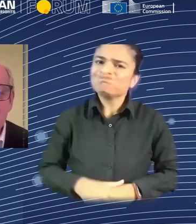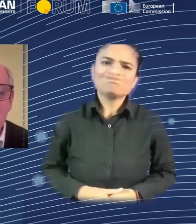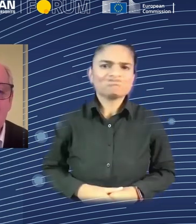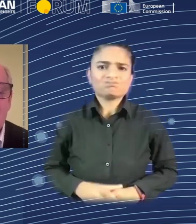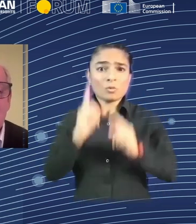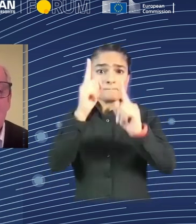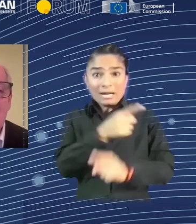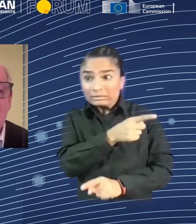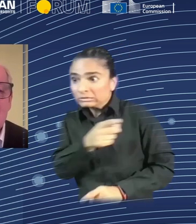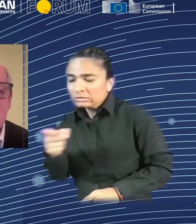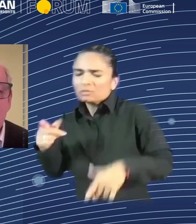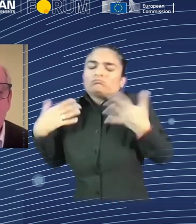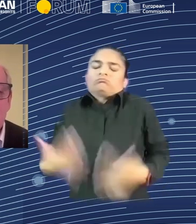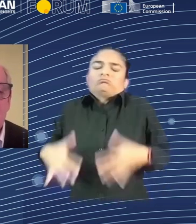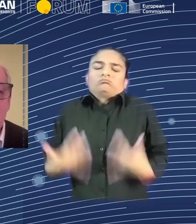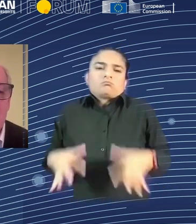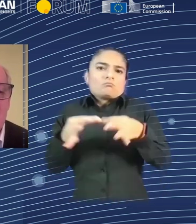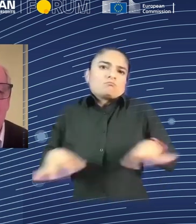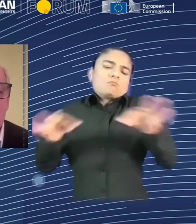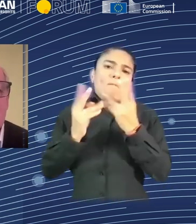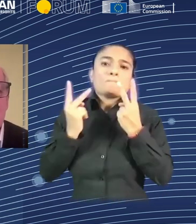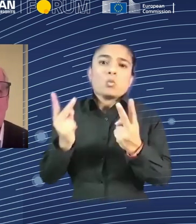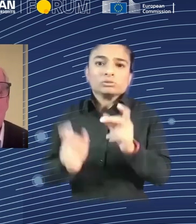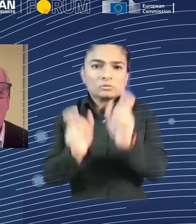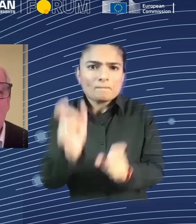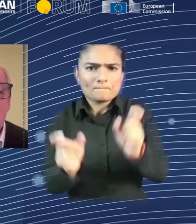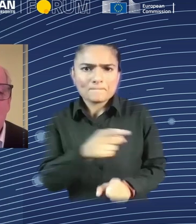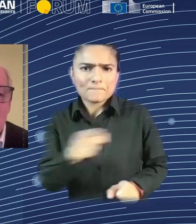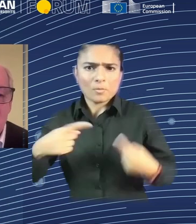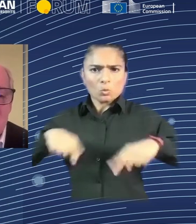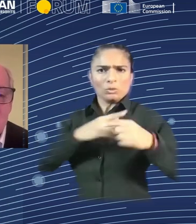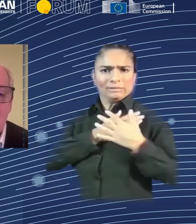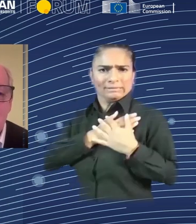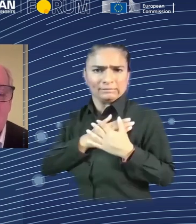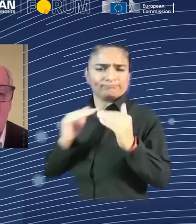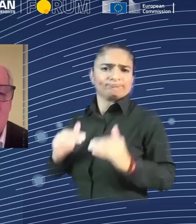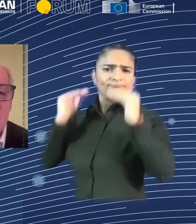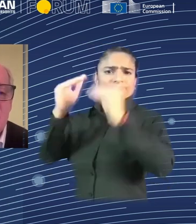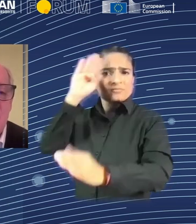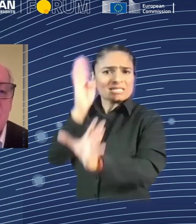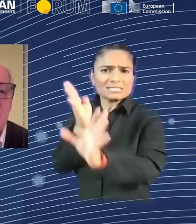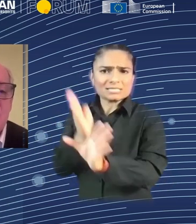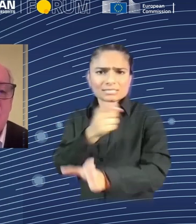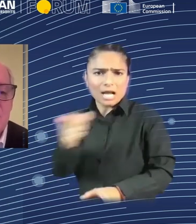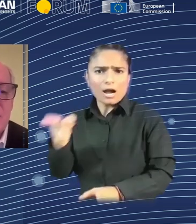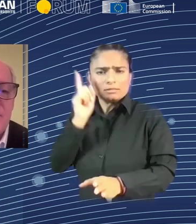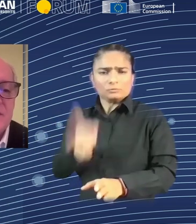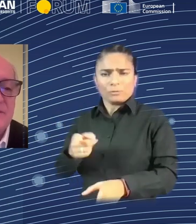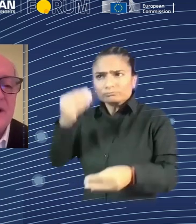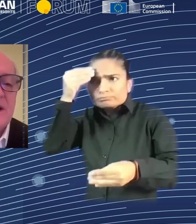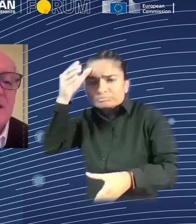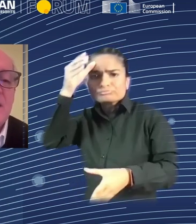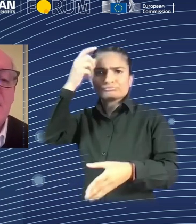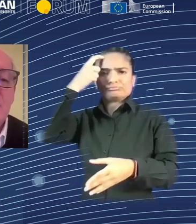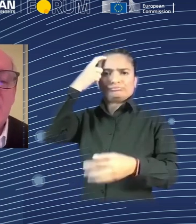effective. And this is where we have fallen down. We have not invested in the human sciences to make those roles effective.